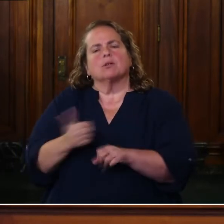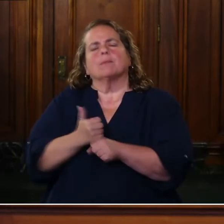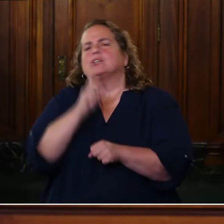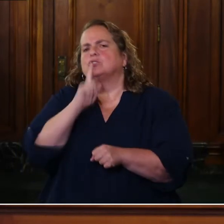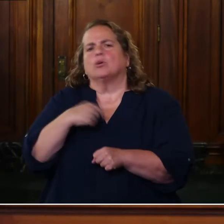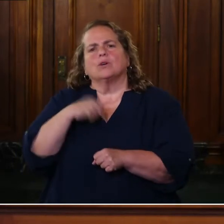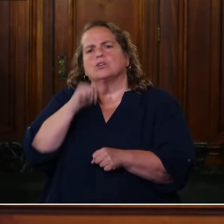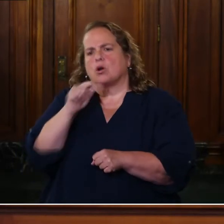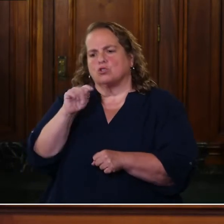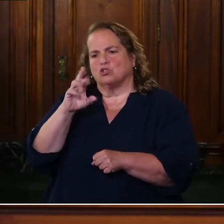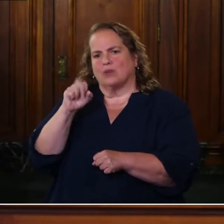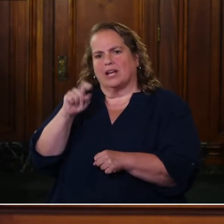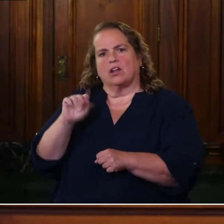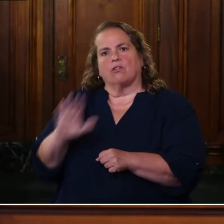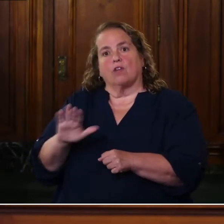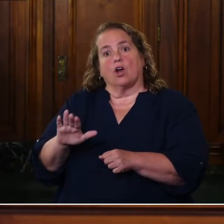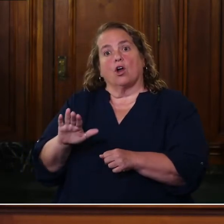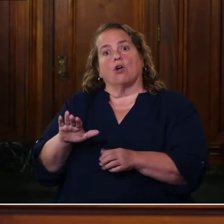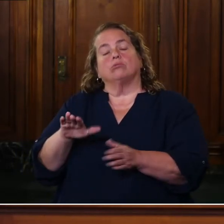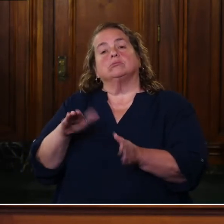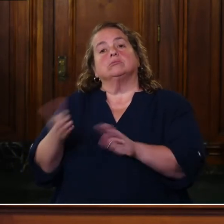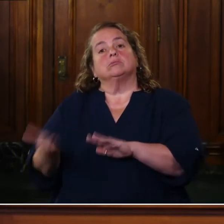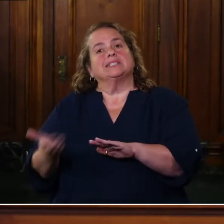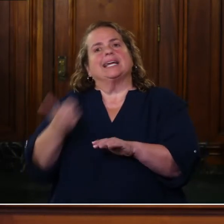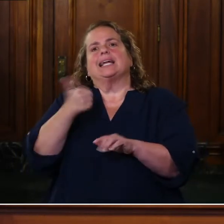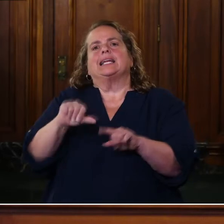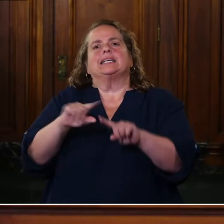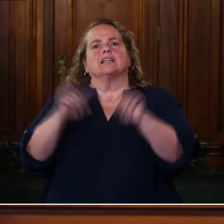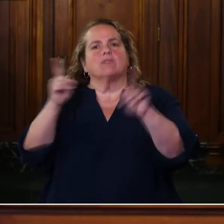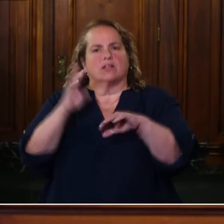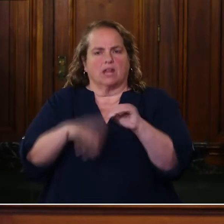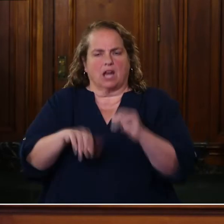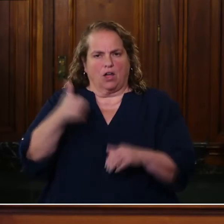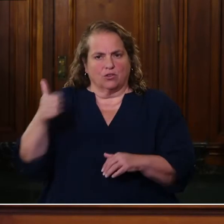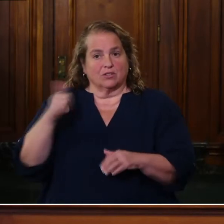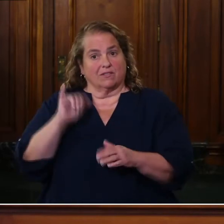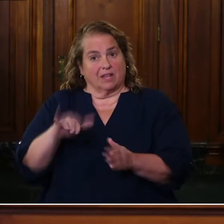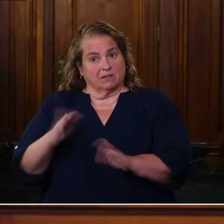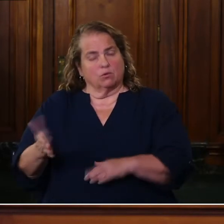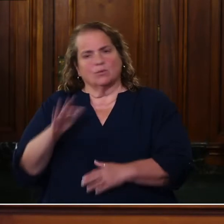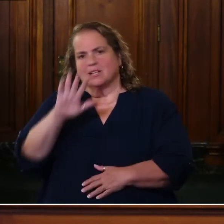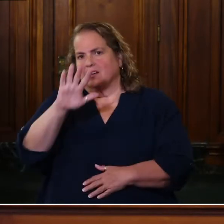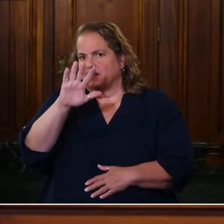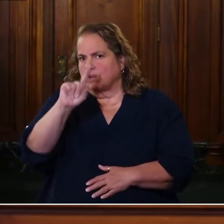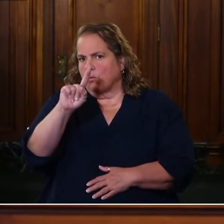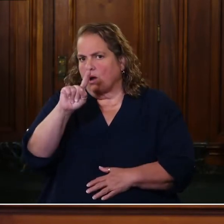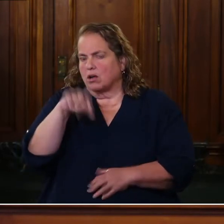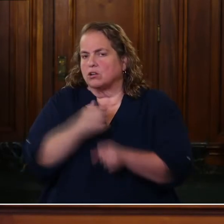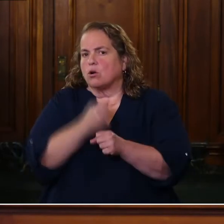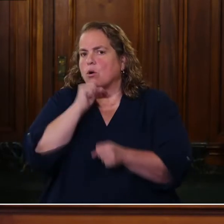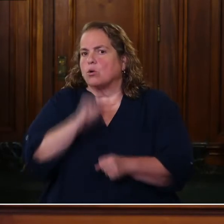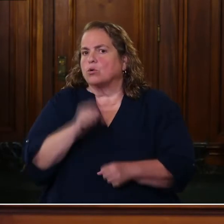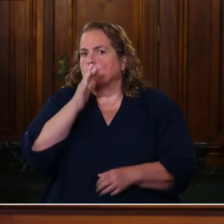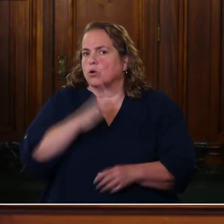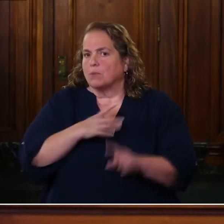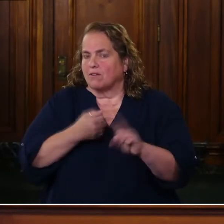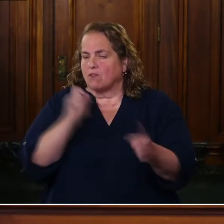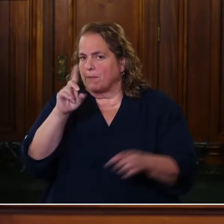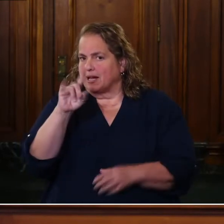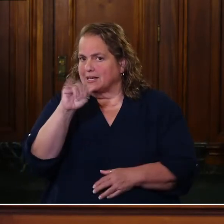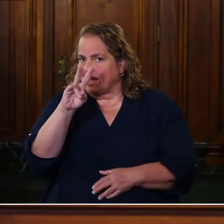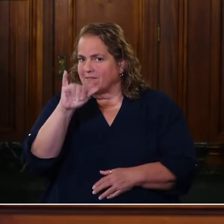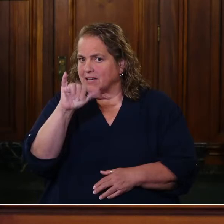differently than we have treated others. And that loss was a 51-year-old woman from Davis County.